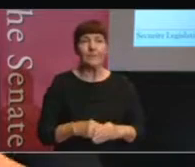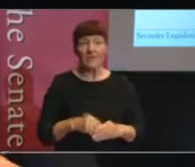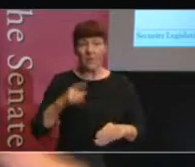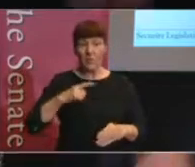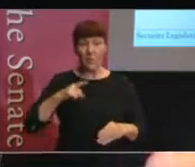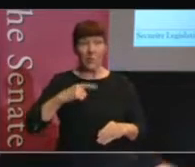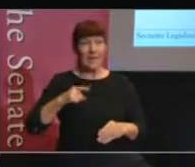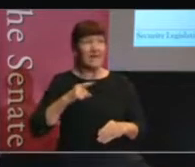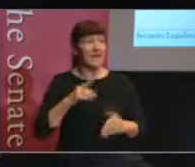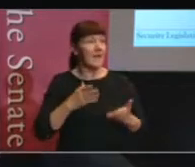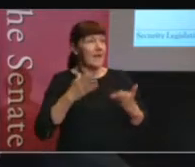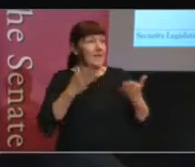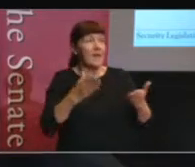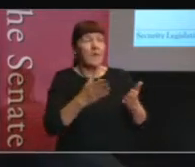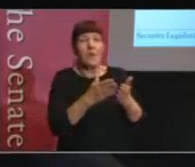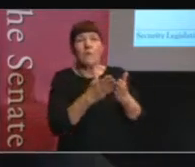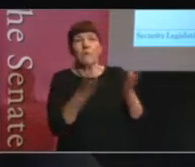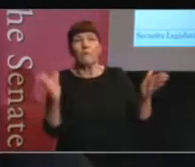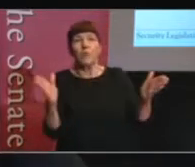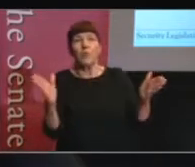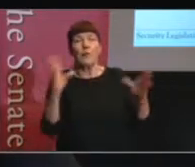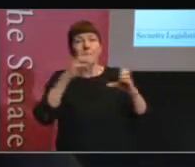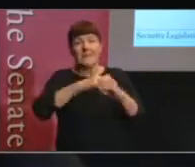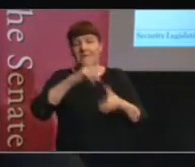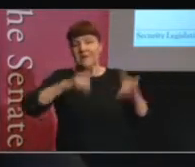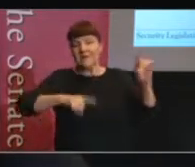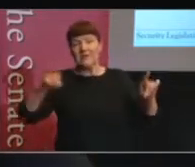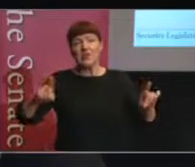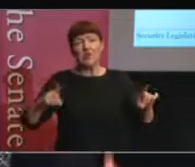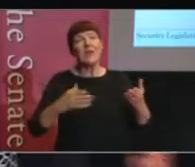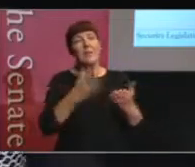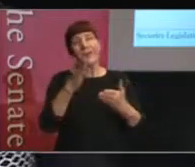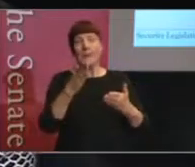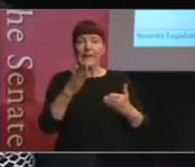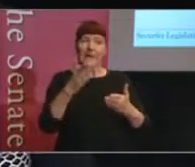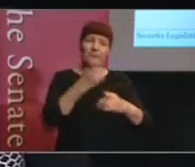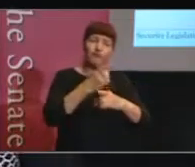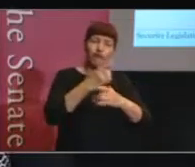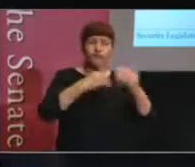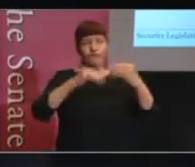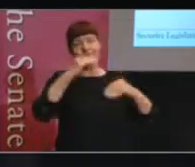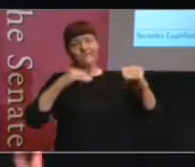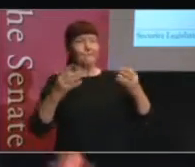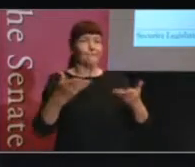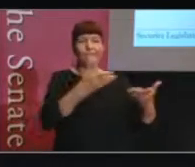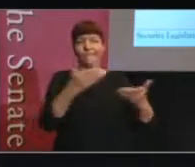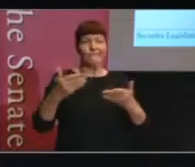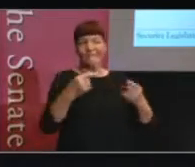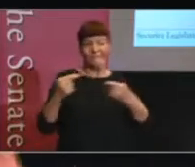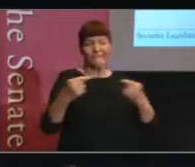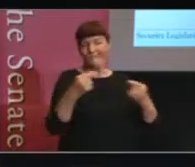a broader level of participation in the public debate, which again creates a safe space for